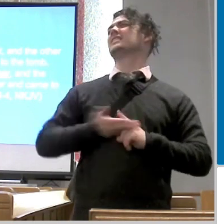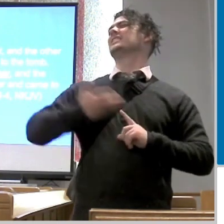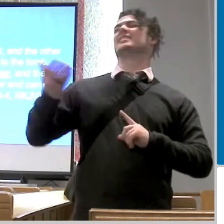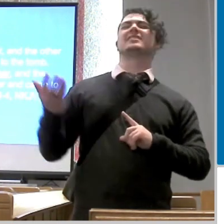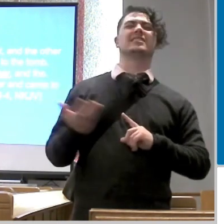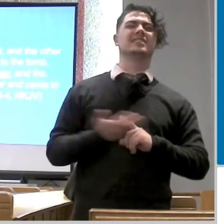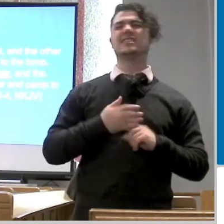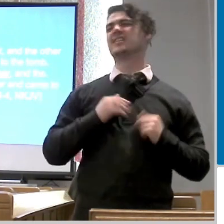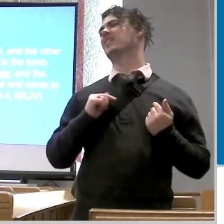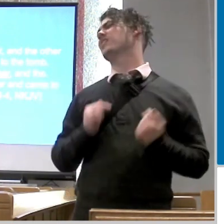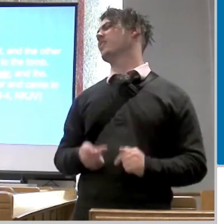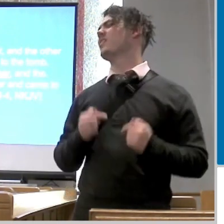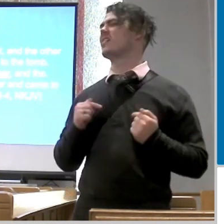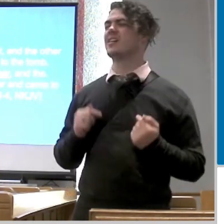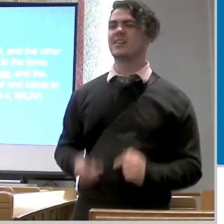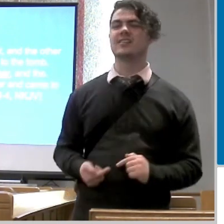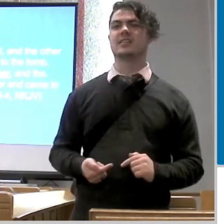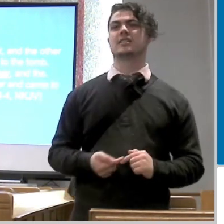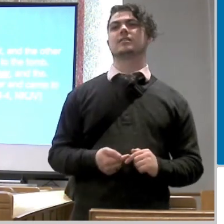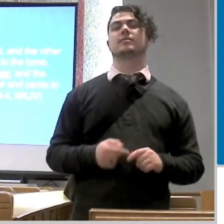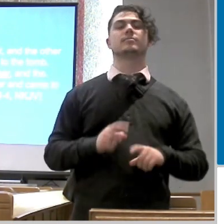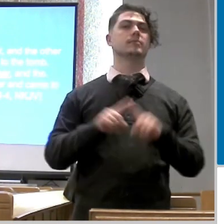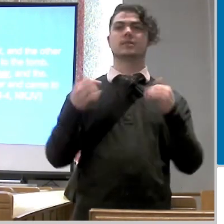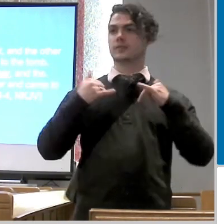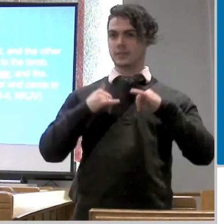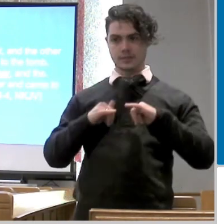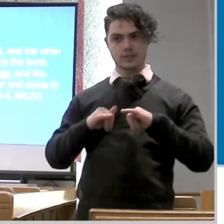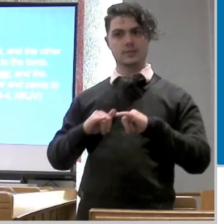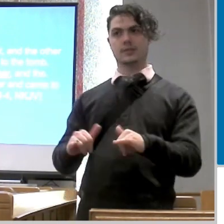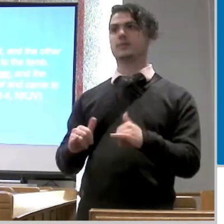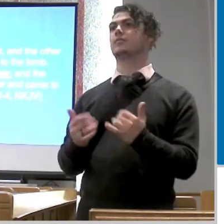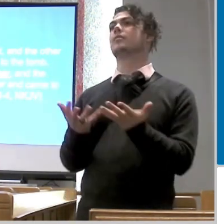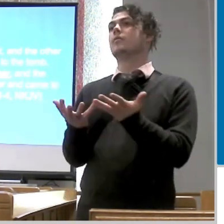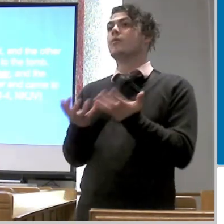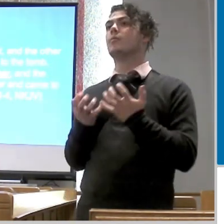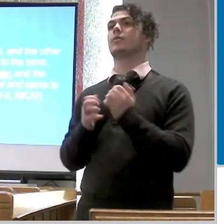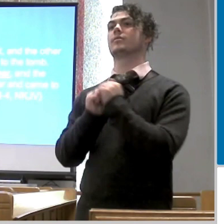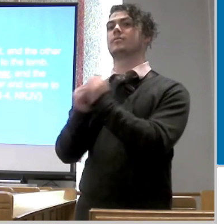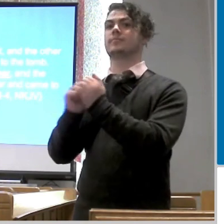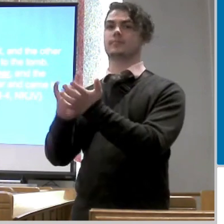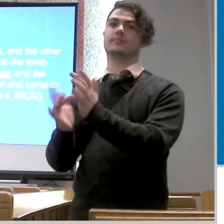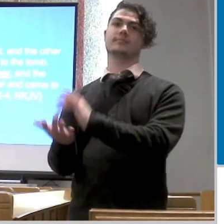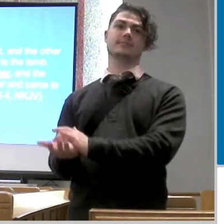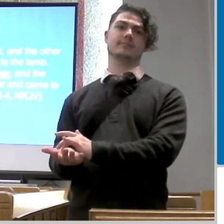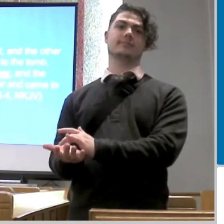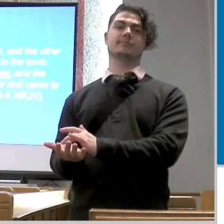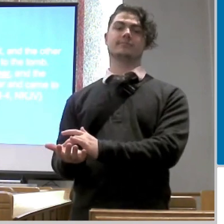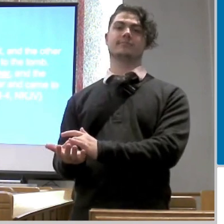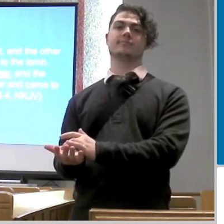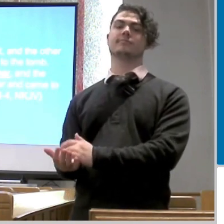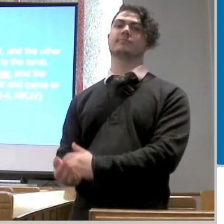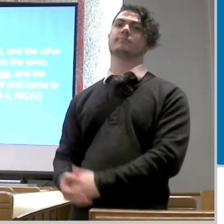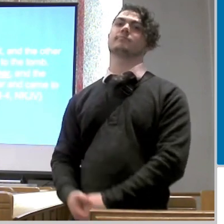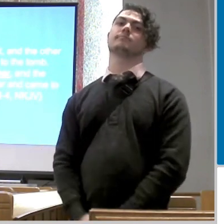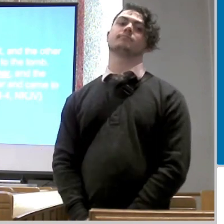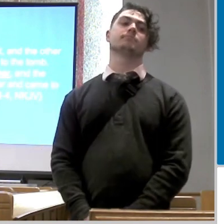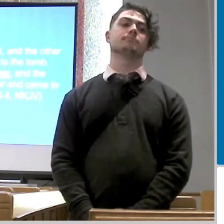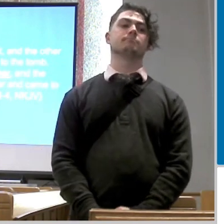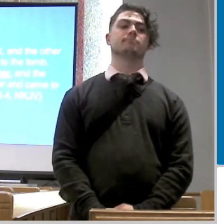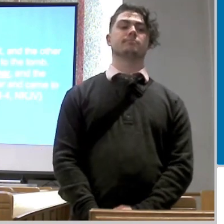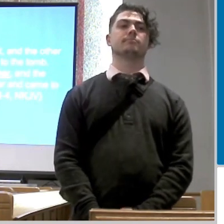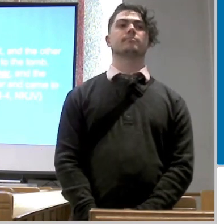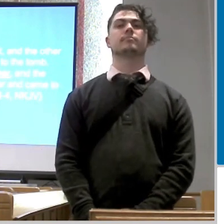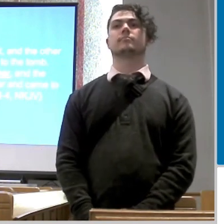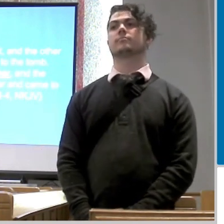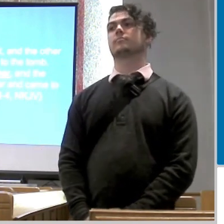encouragement that jesus had given him he's still eager to be a part of this jesus movement